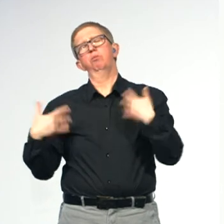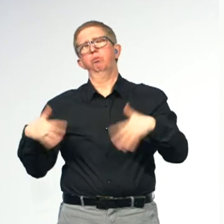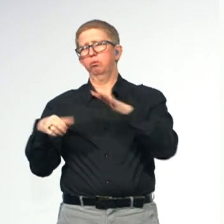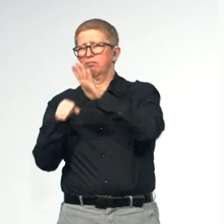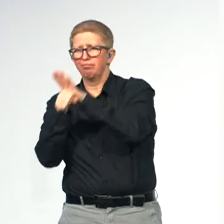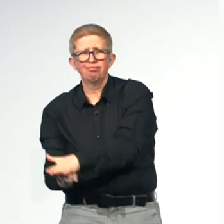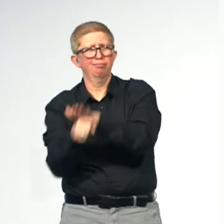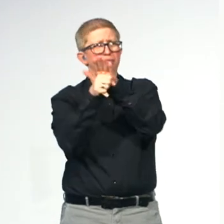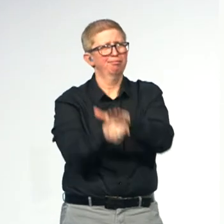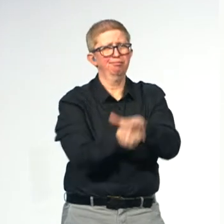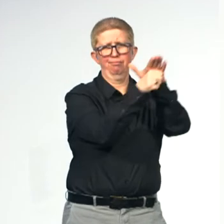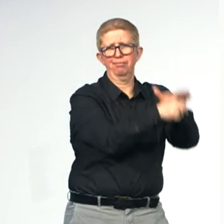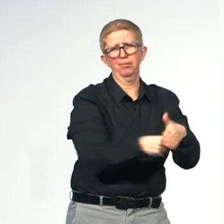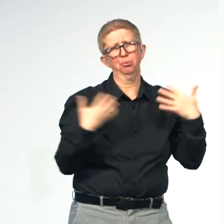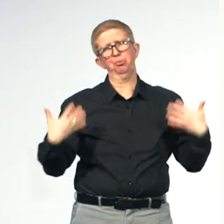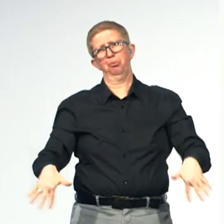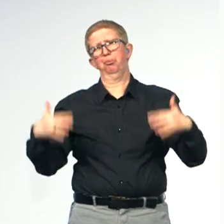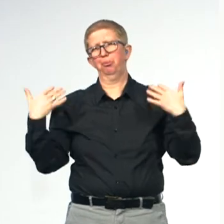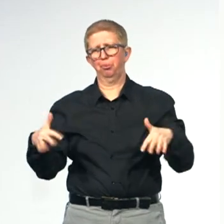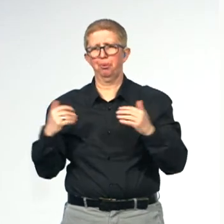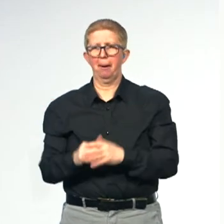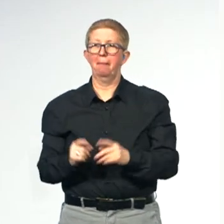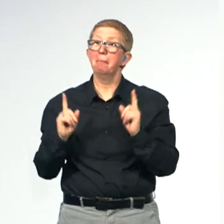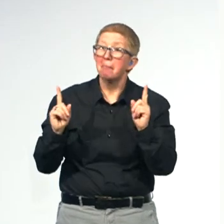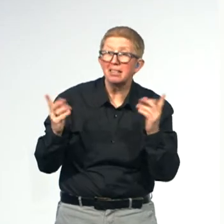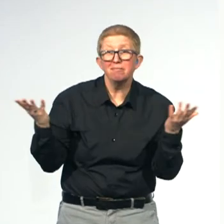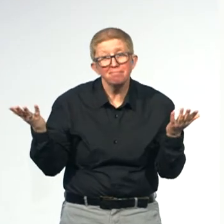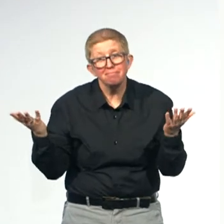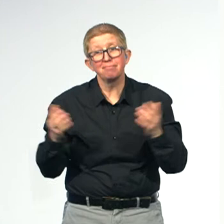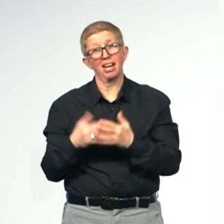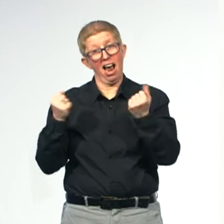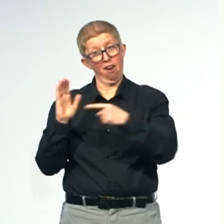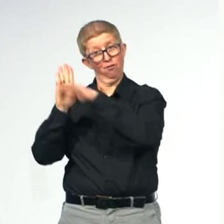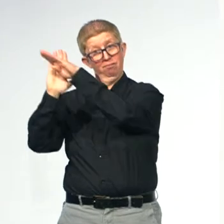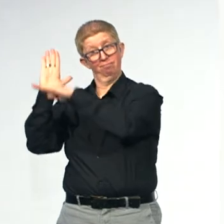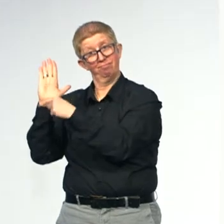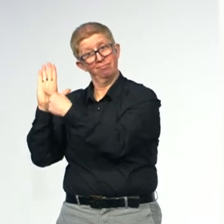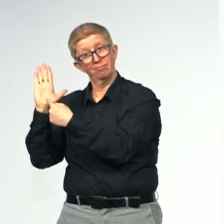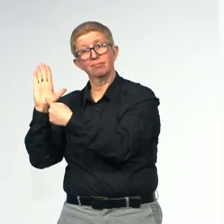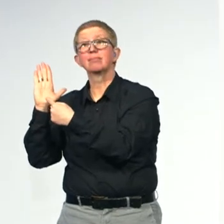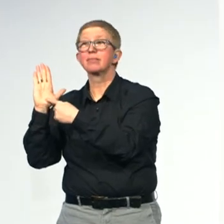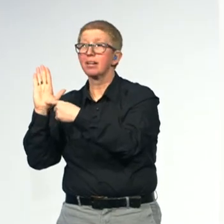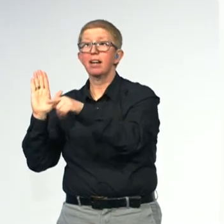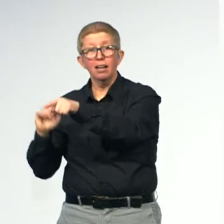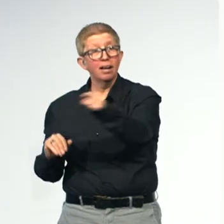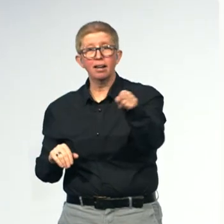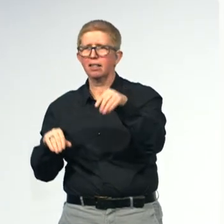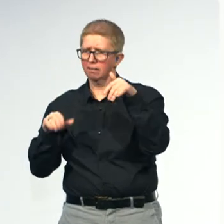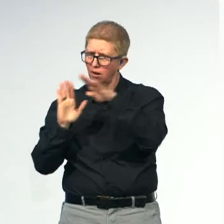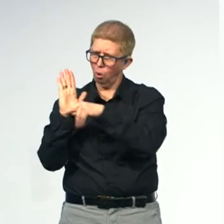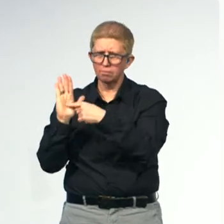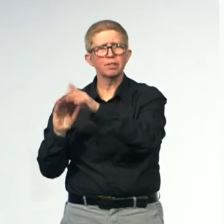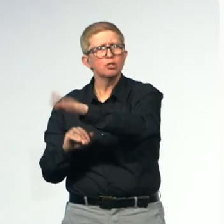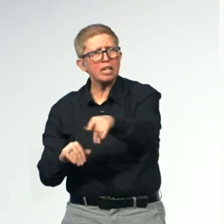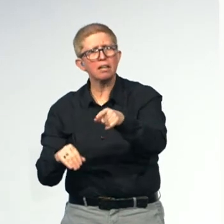Human Rights says that all children have the same right to attend to school. But today we know that this right is violated